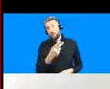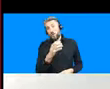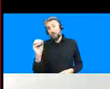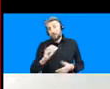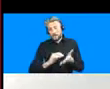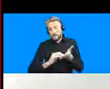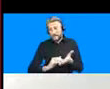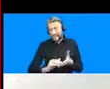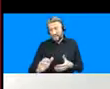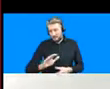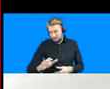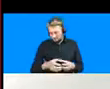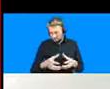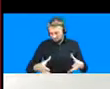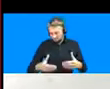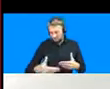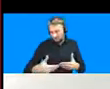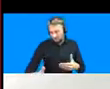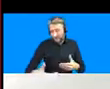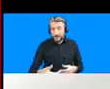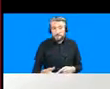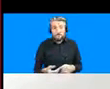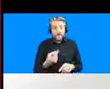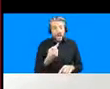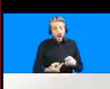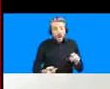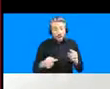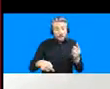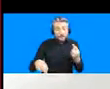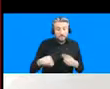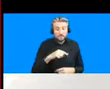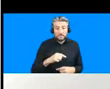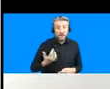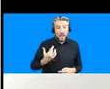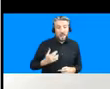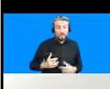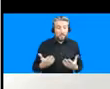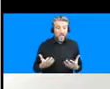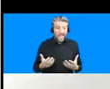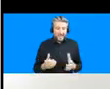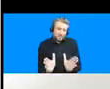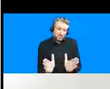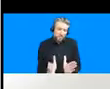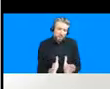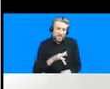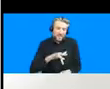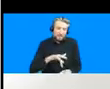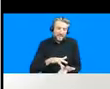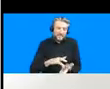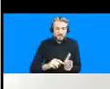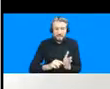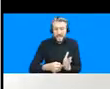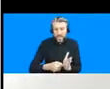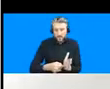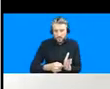and half of these will reside in small and medium-sized towns so really